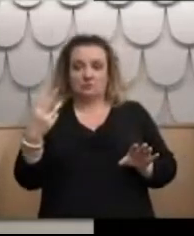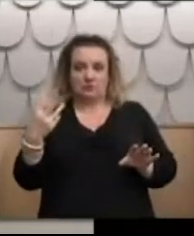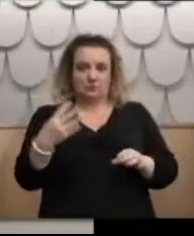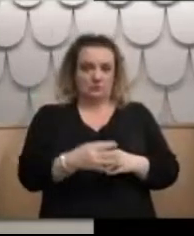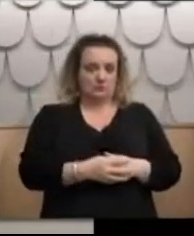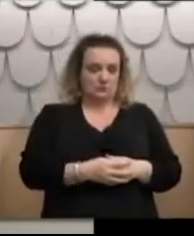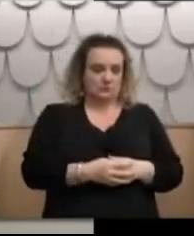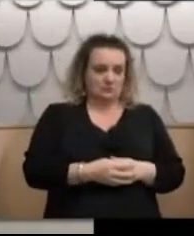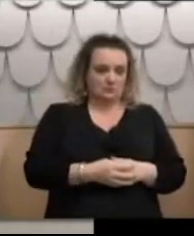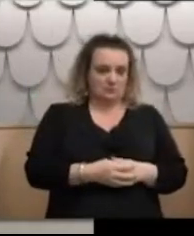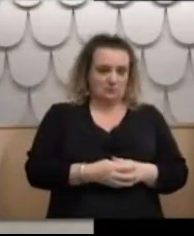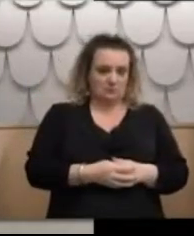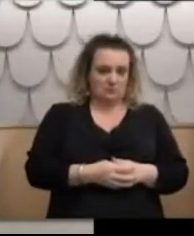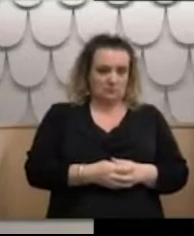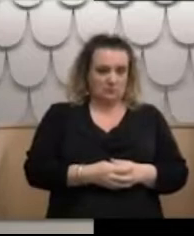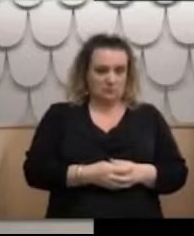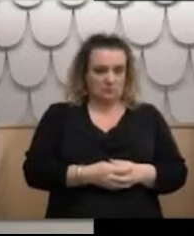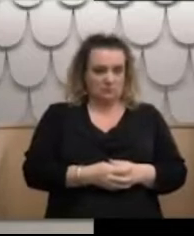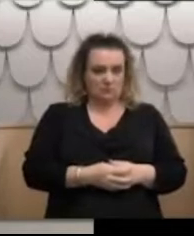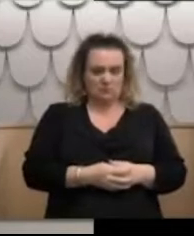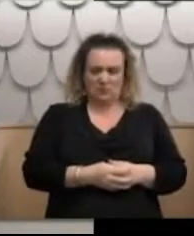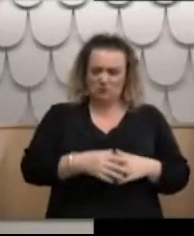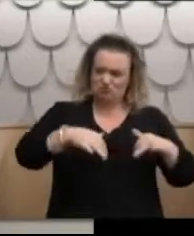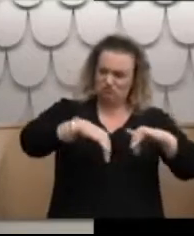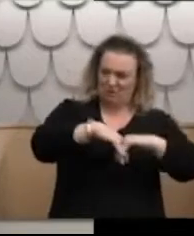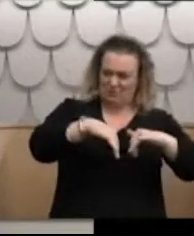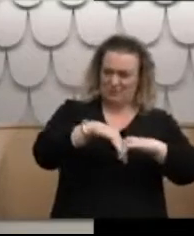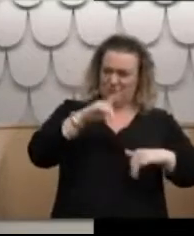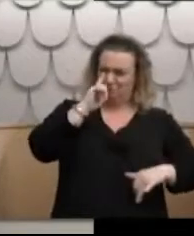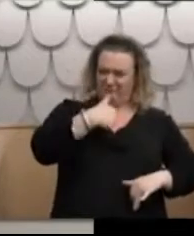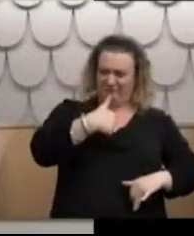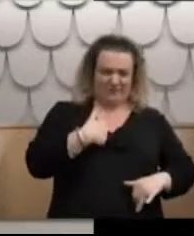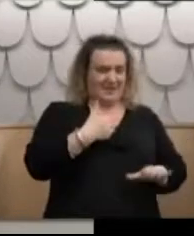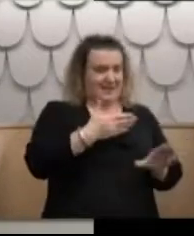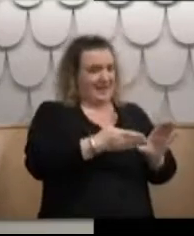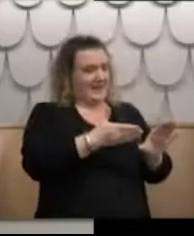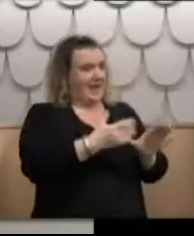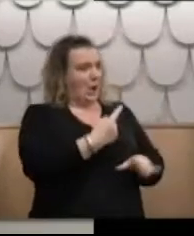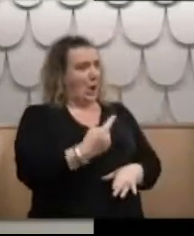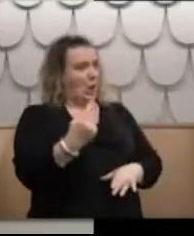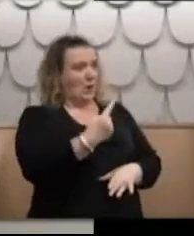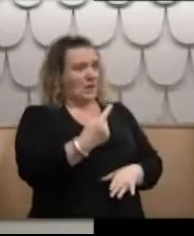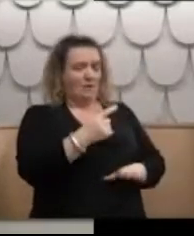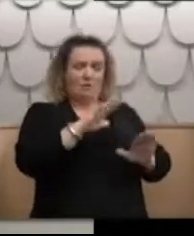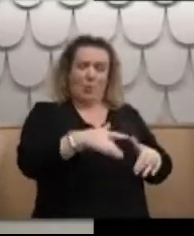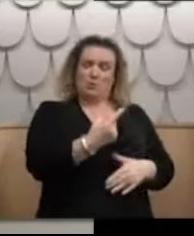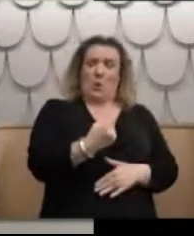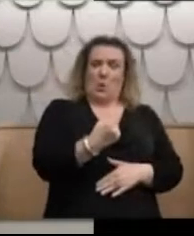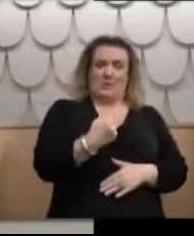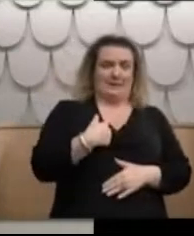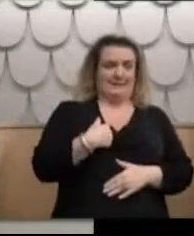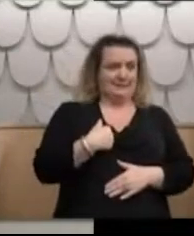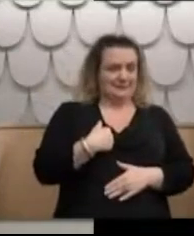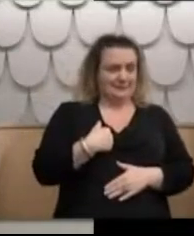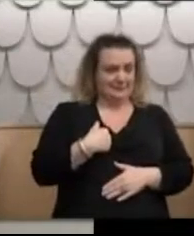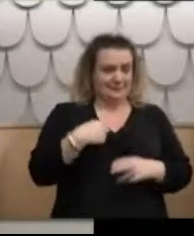As far as I can, as far as I was concerned, that was rubbish. I was young and I was lonely. Of course I was lonely. I hadn't seen